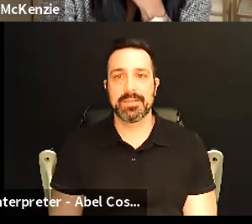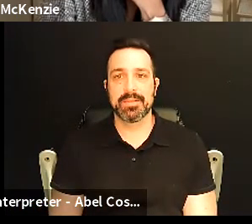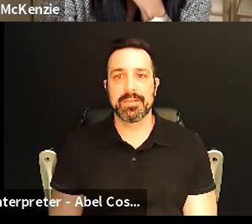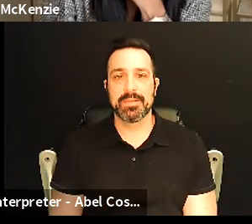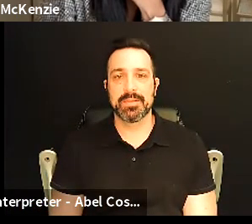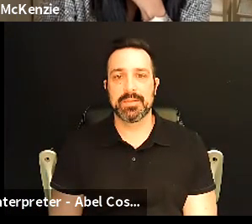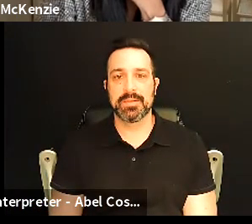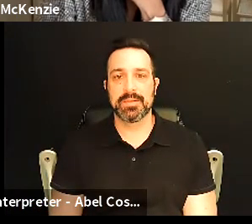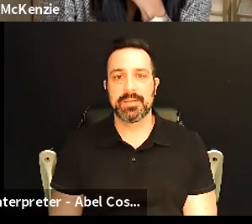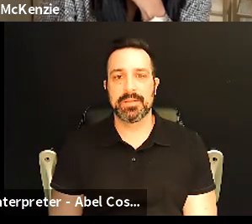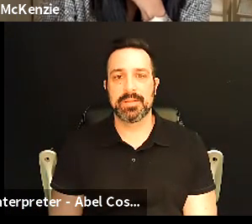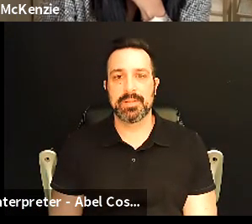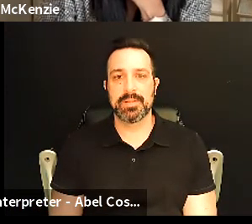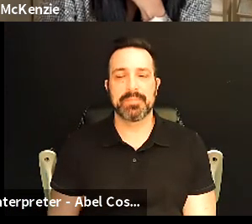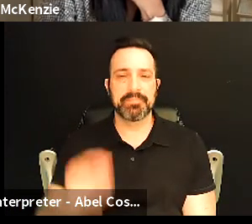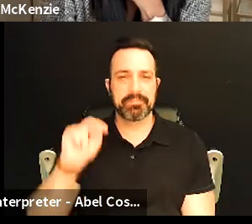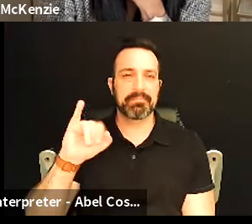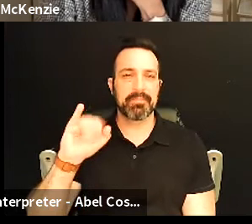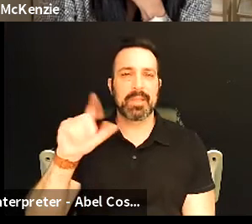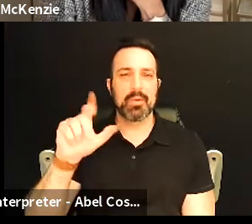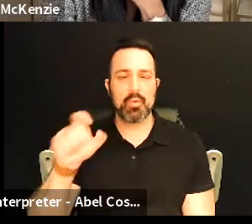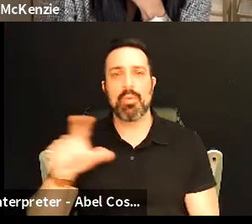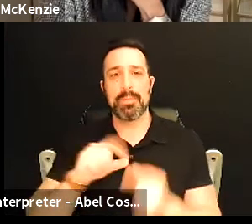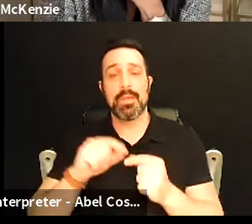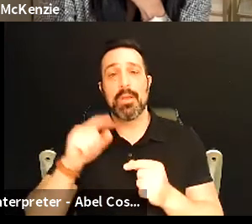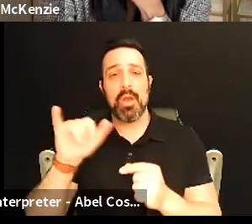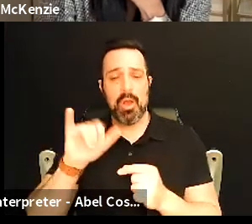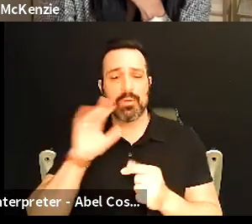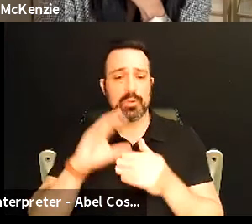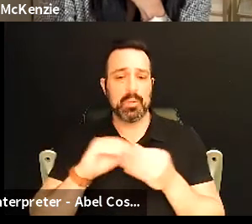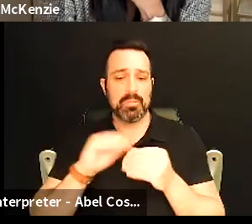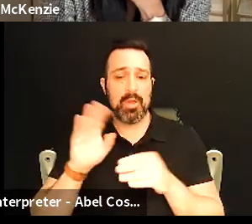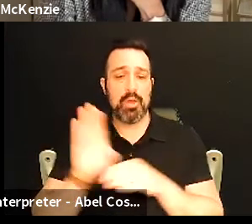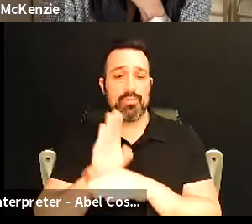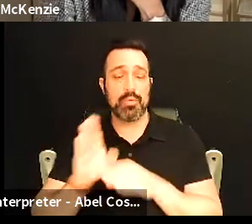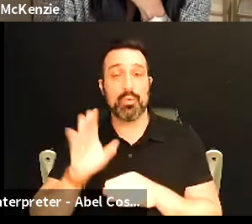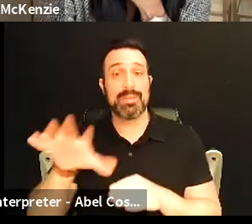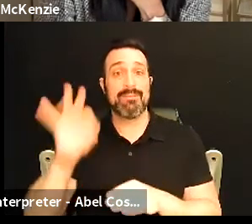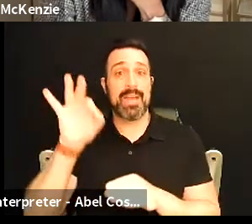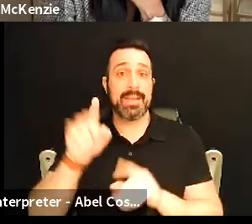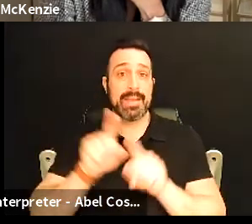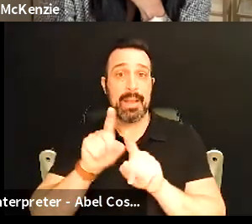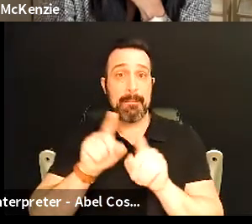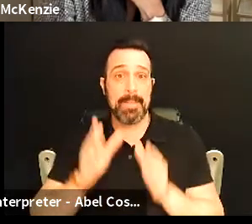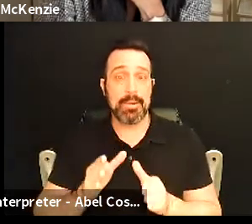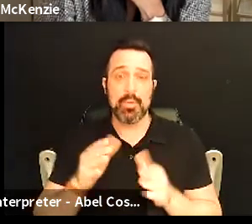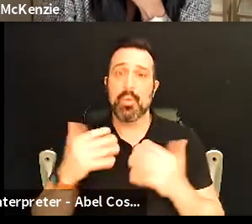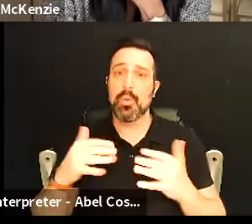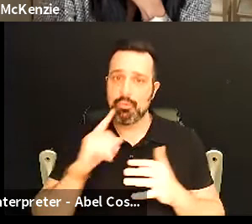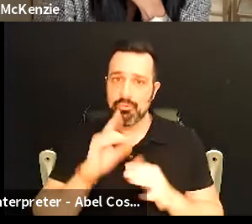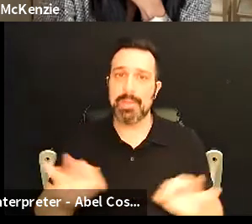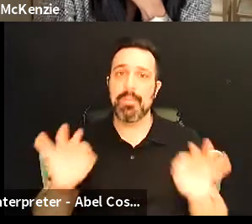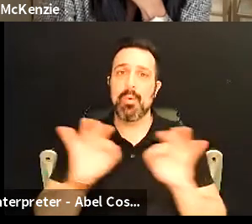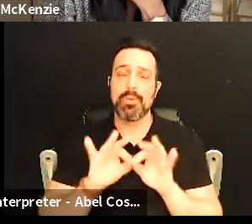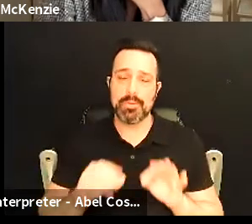i would also say that um you know for entrepreneurs is finding a mentor is um is really important